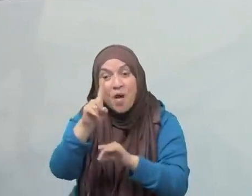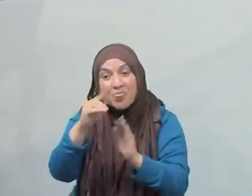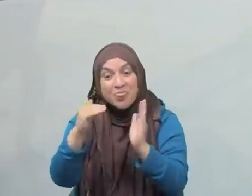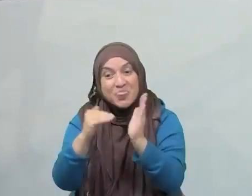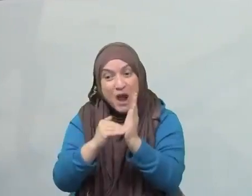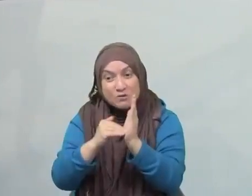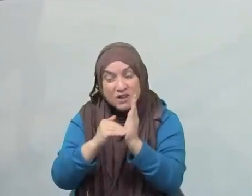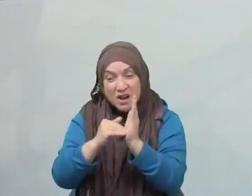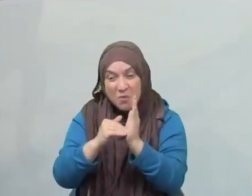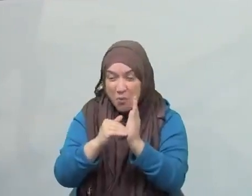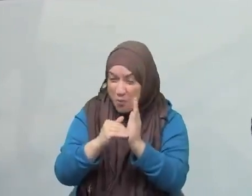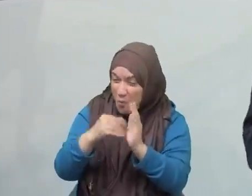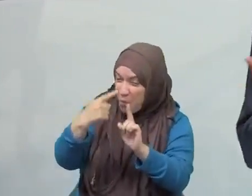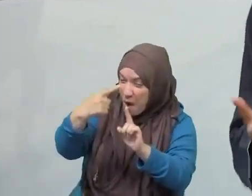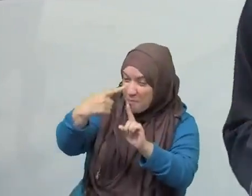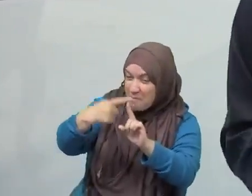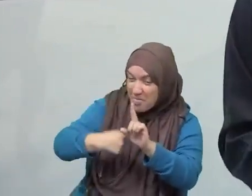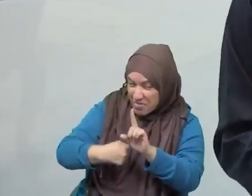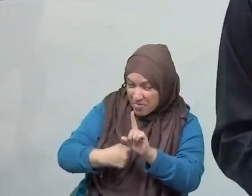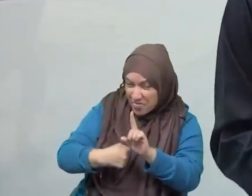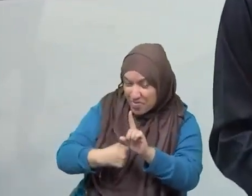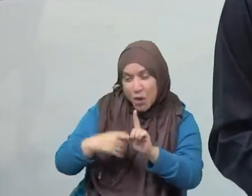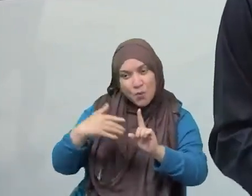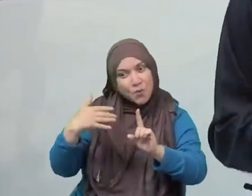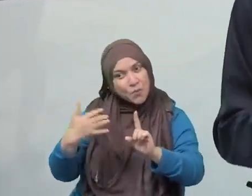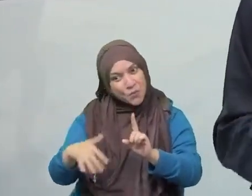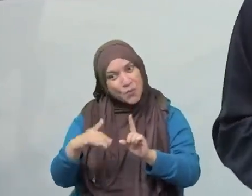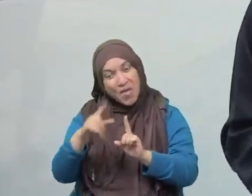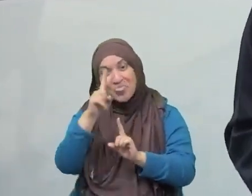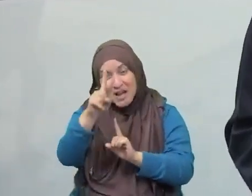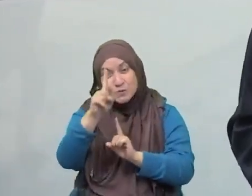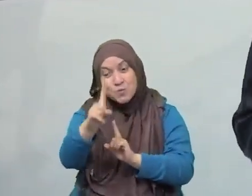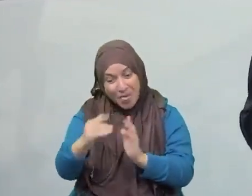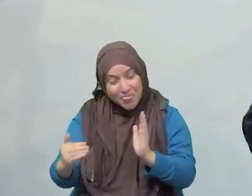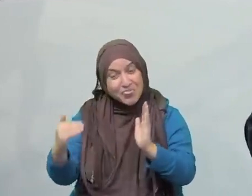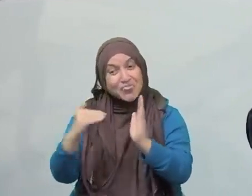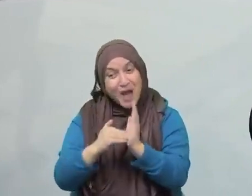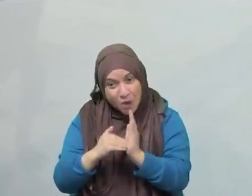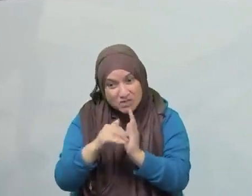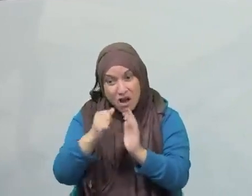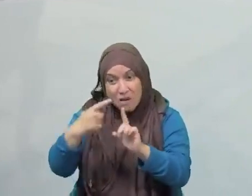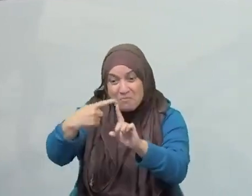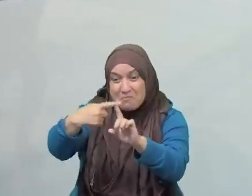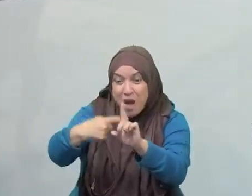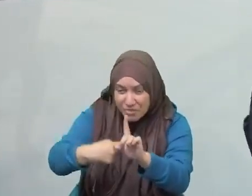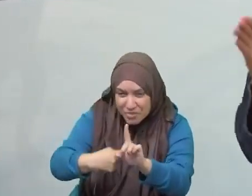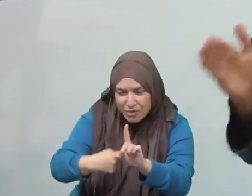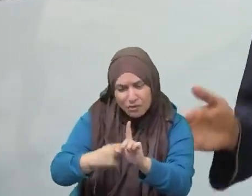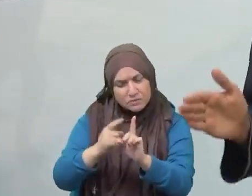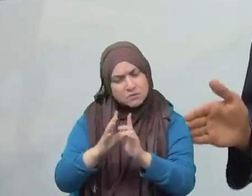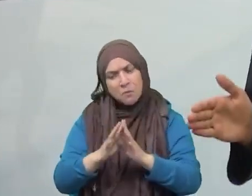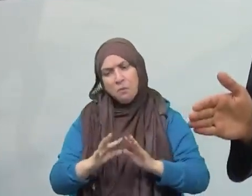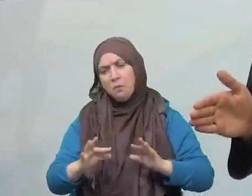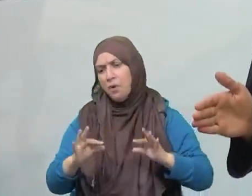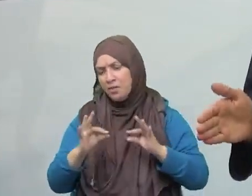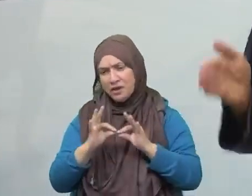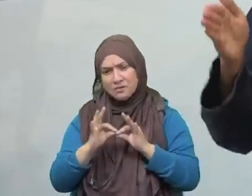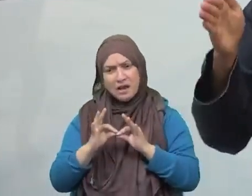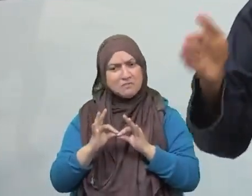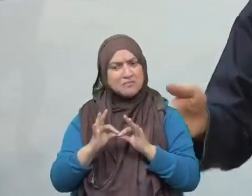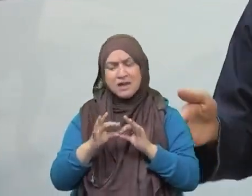find some of the scholars start to give some beautiful insights. Number one, the best form of remembrance